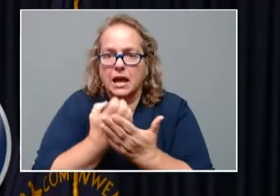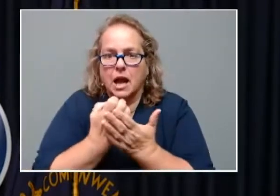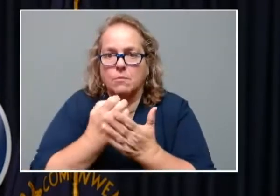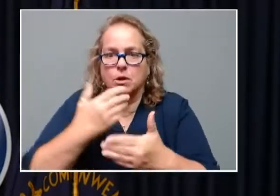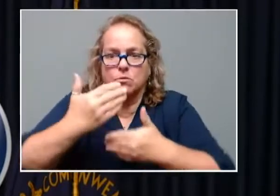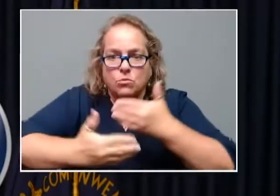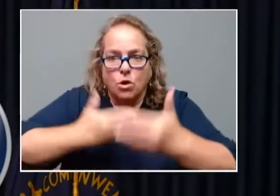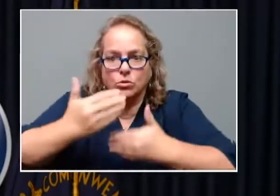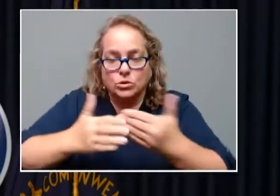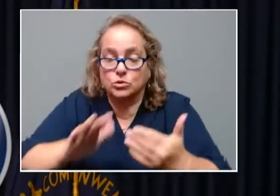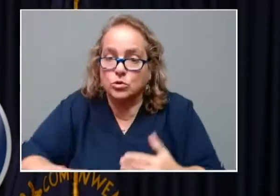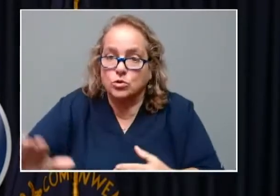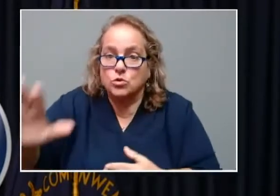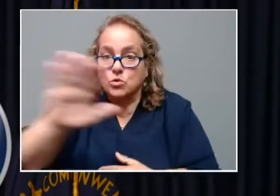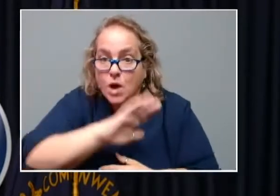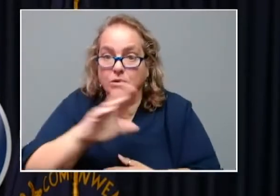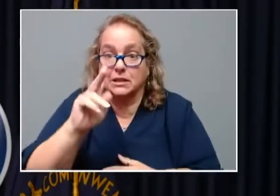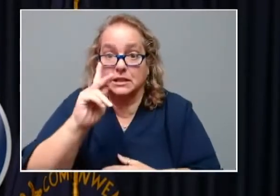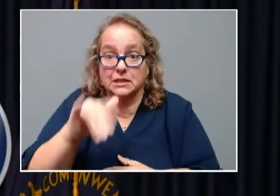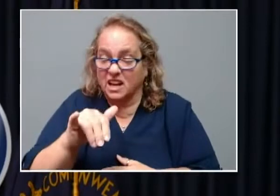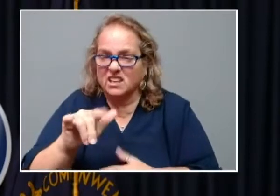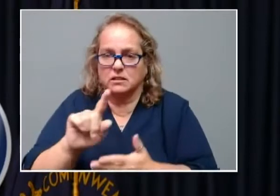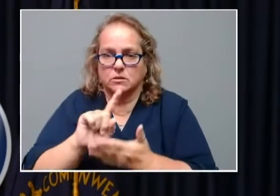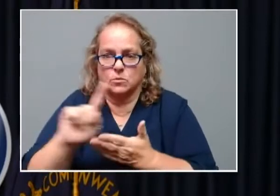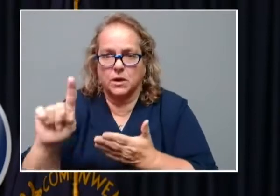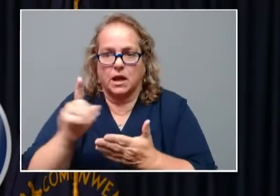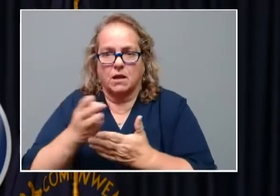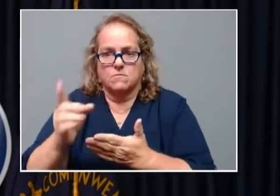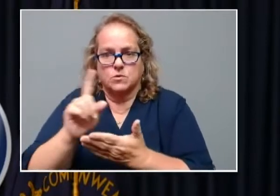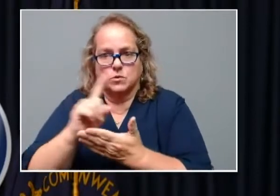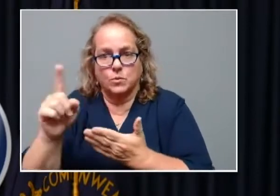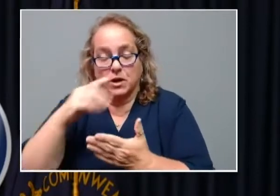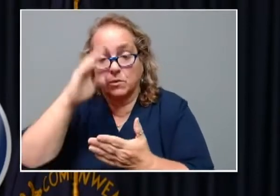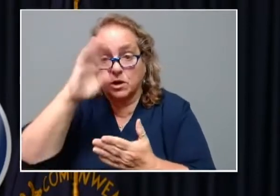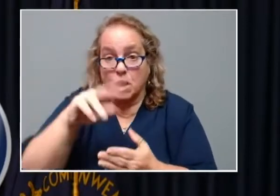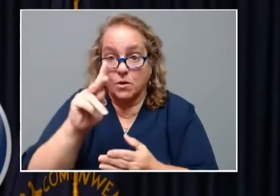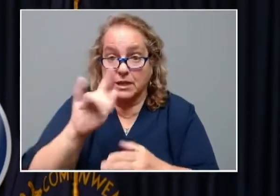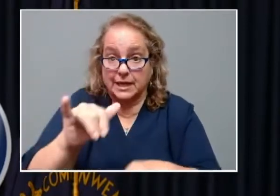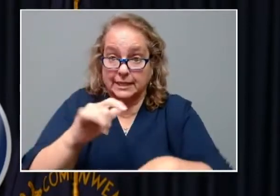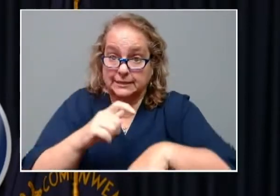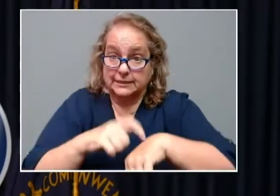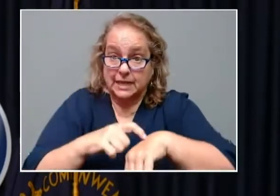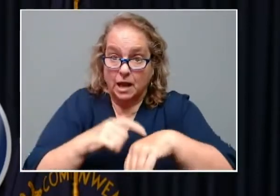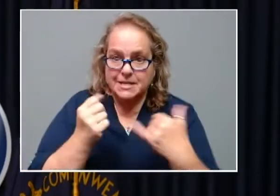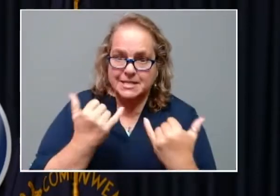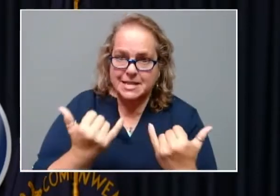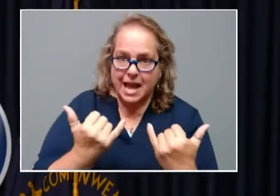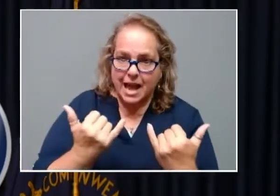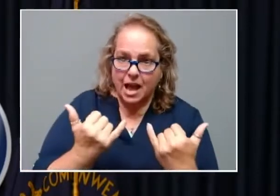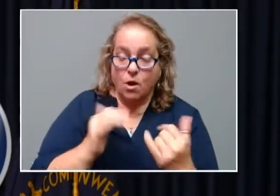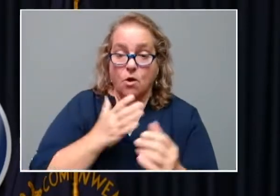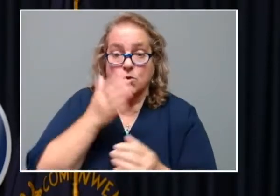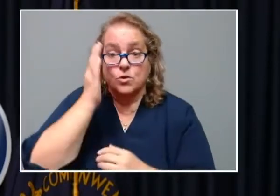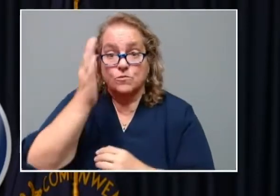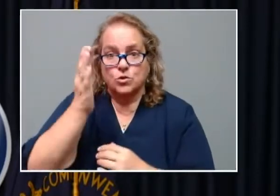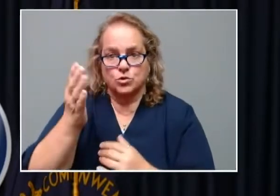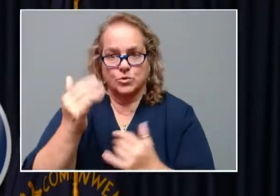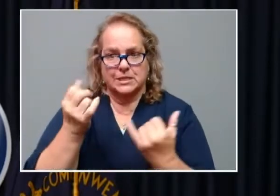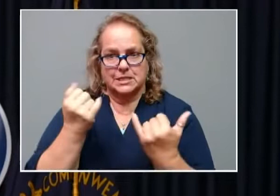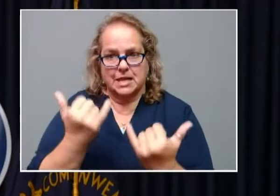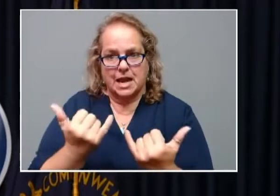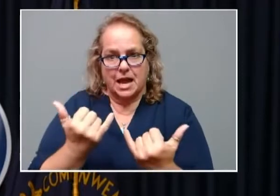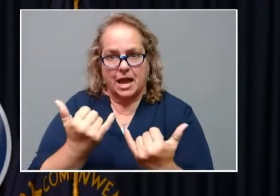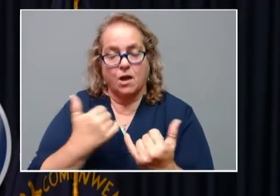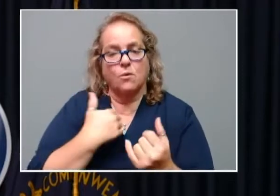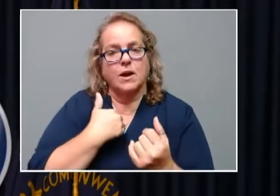after week. We know Kentucky's time is now, our future is now, and we have a number of